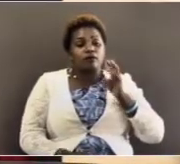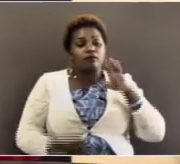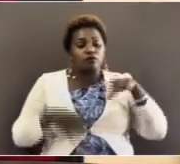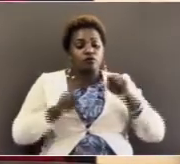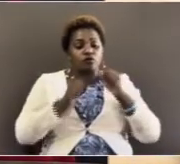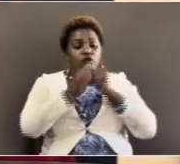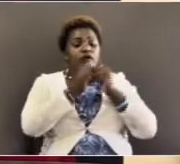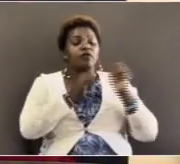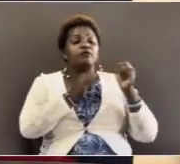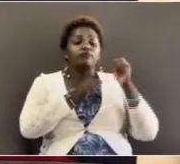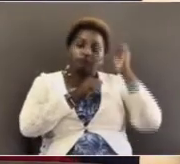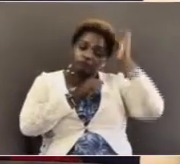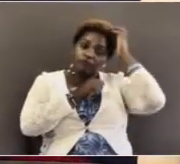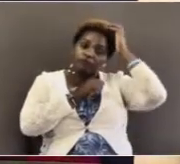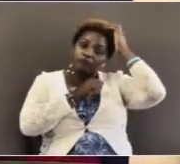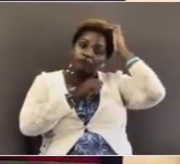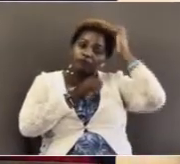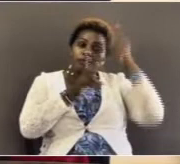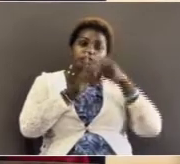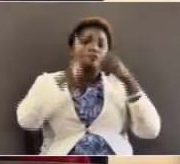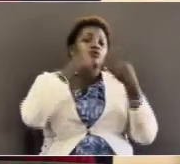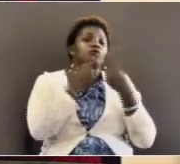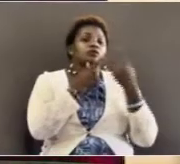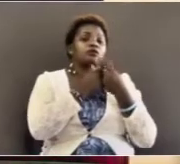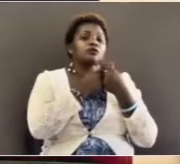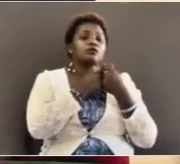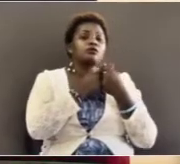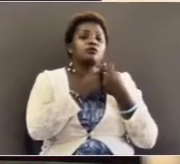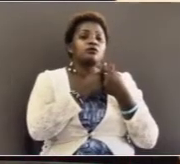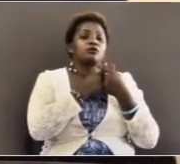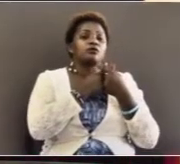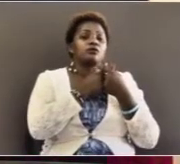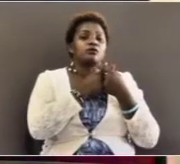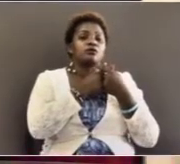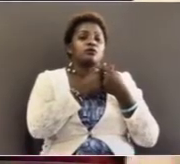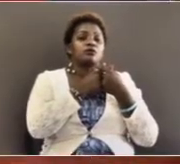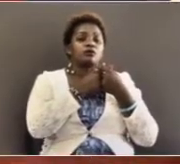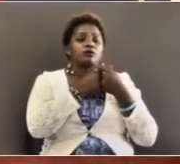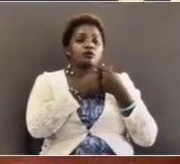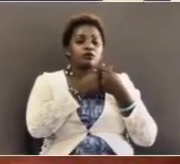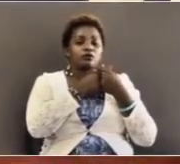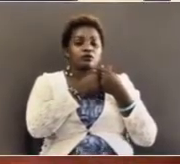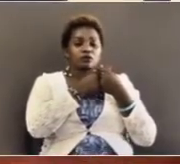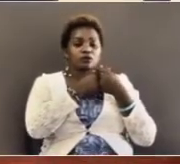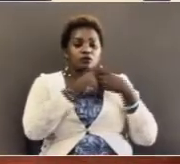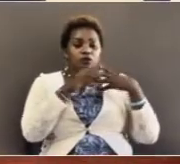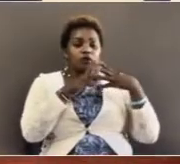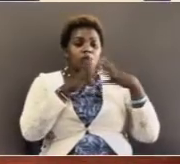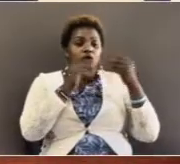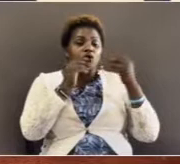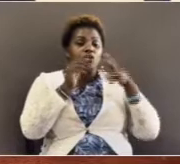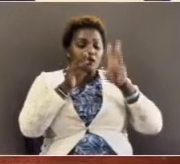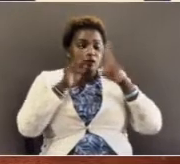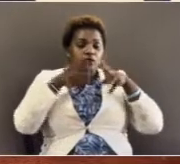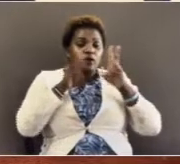caught up with them, and they started talking, but soon he was going to part, and go his way.